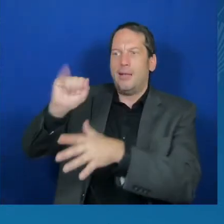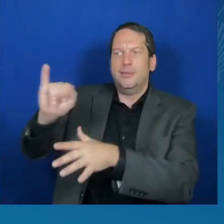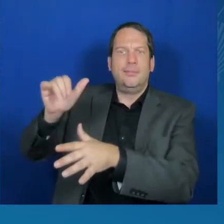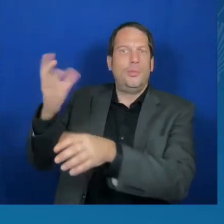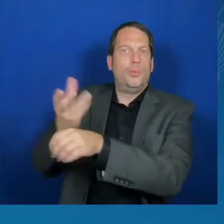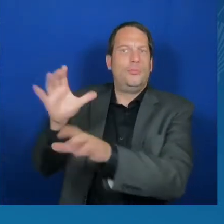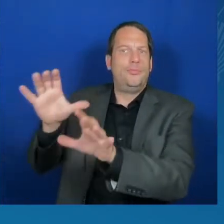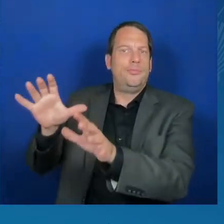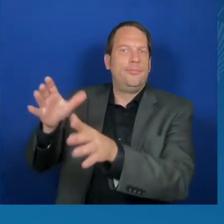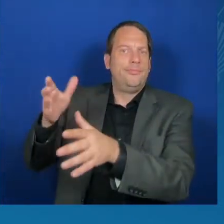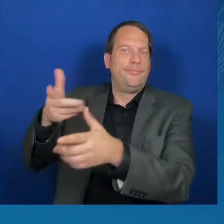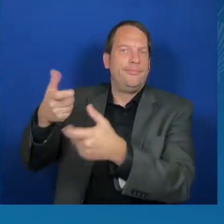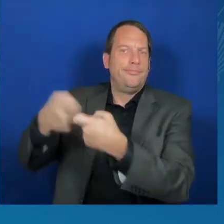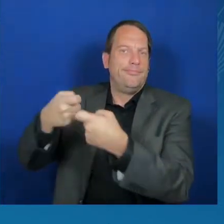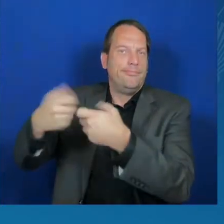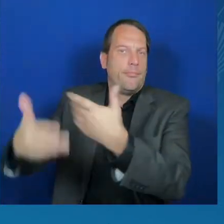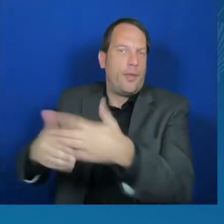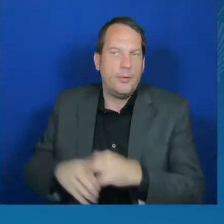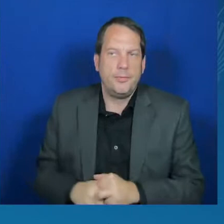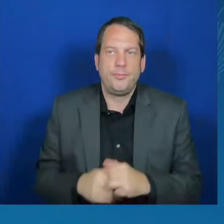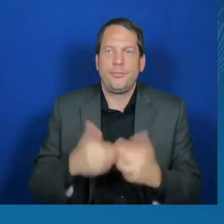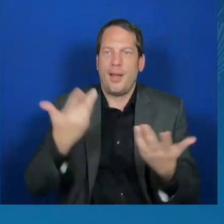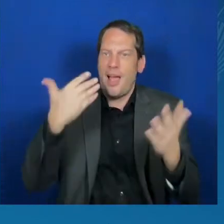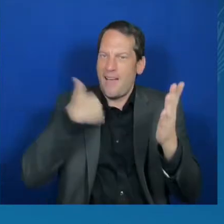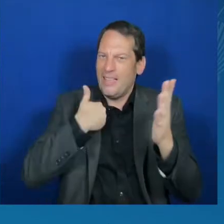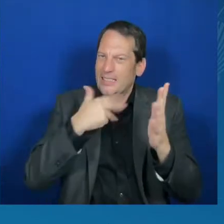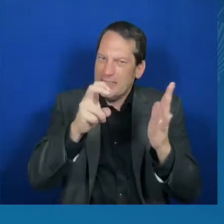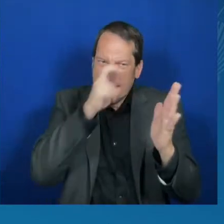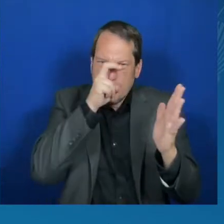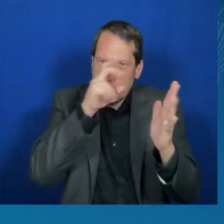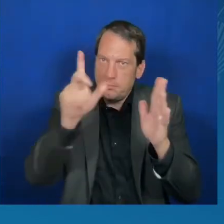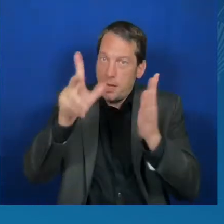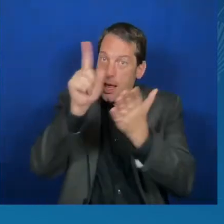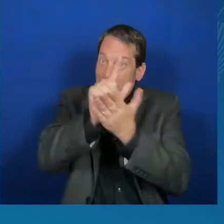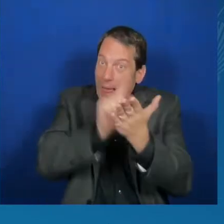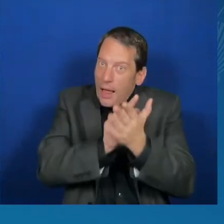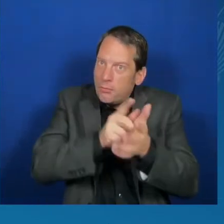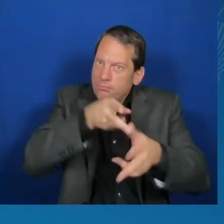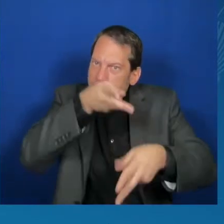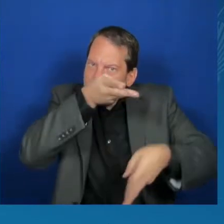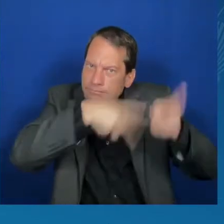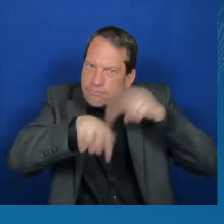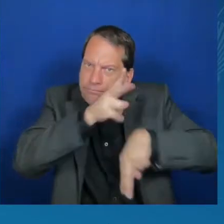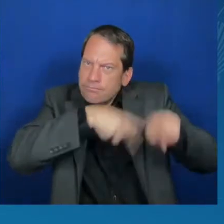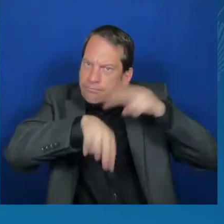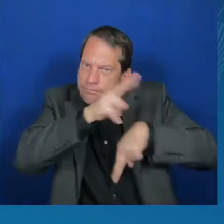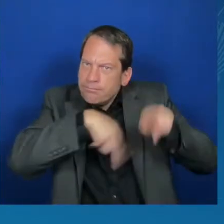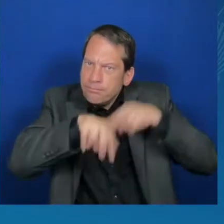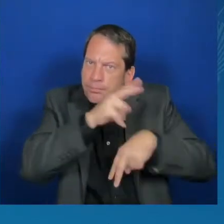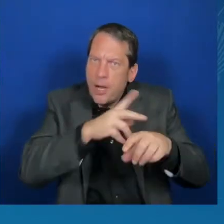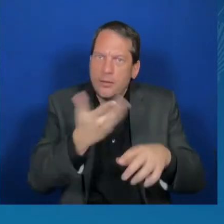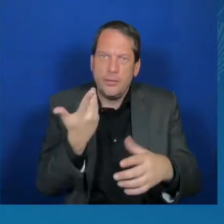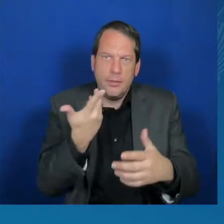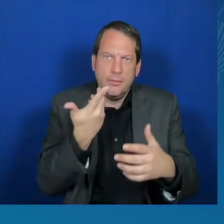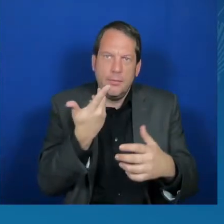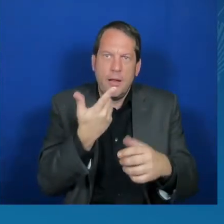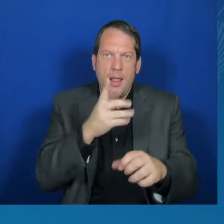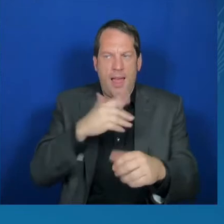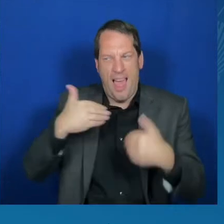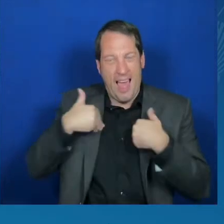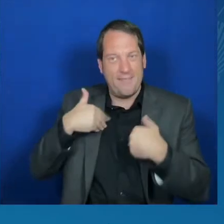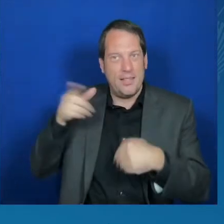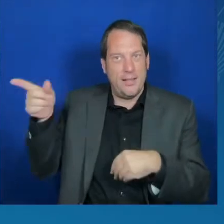systems always operate with international and within international humanitarian law.